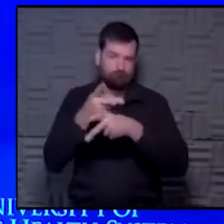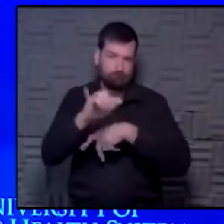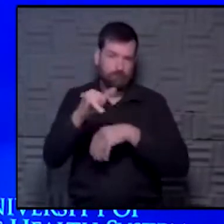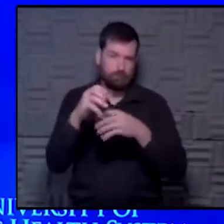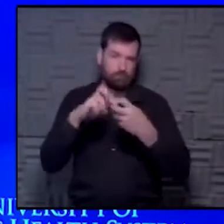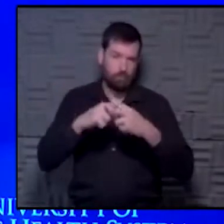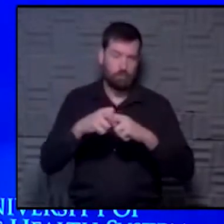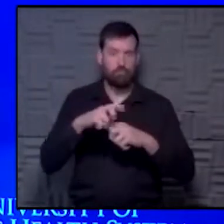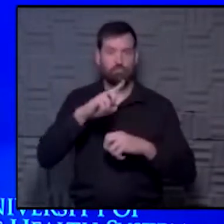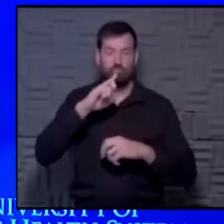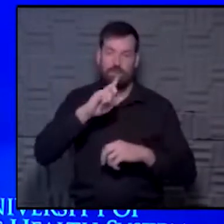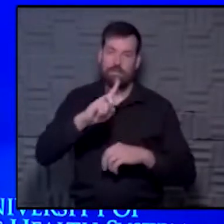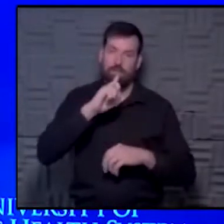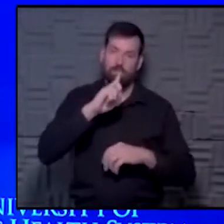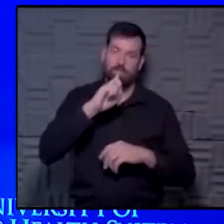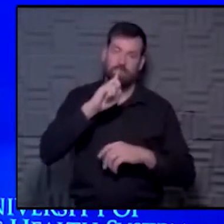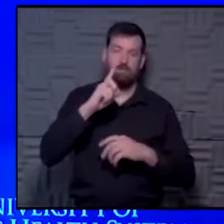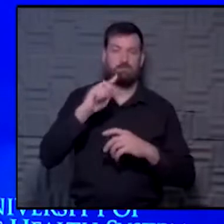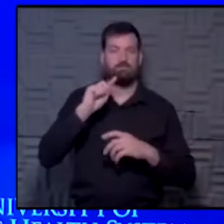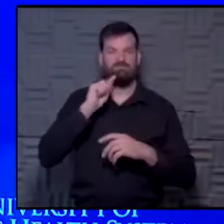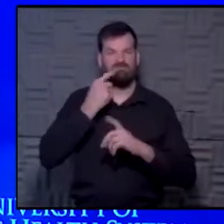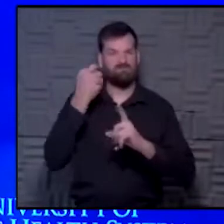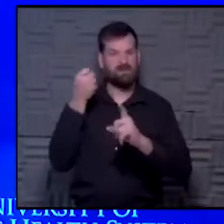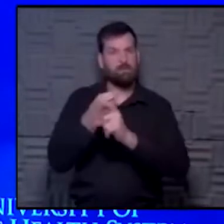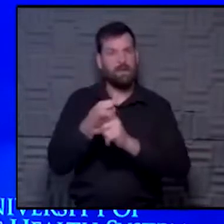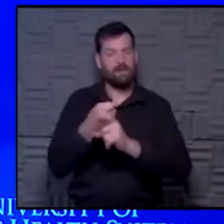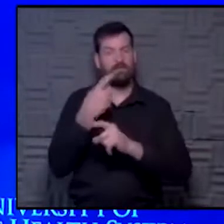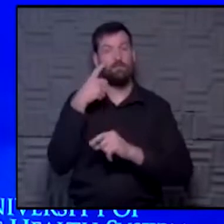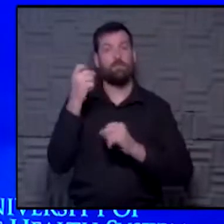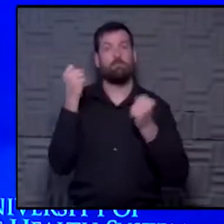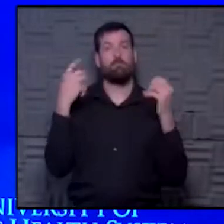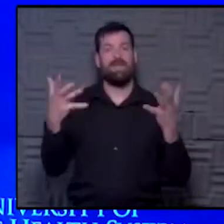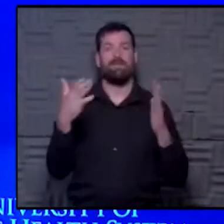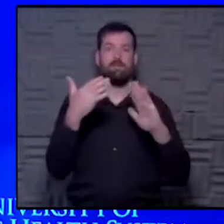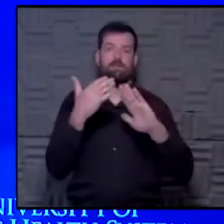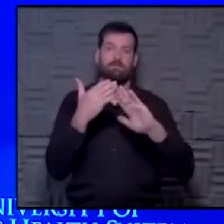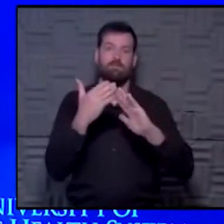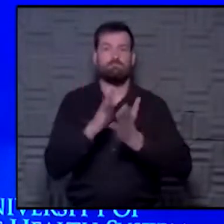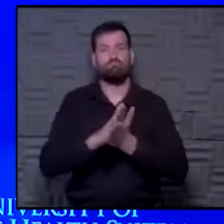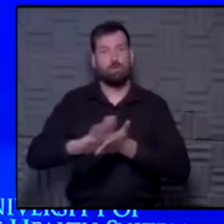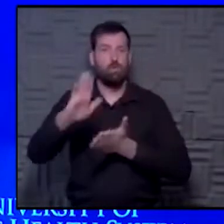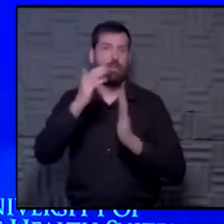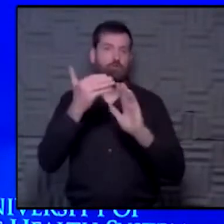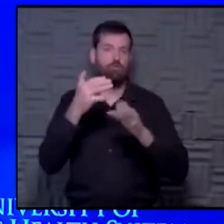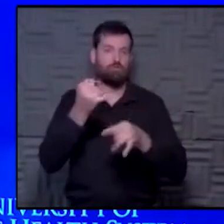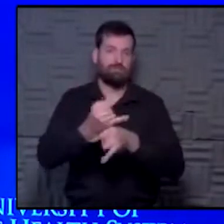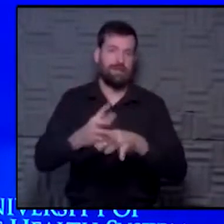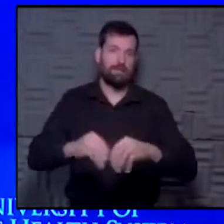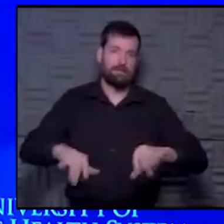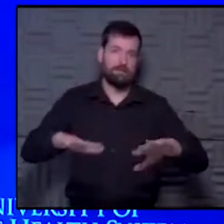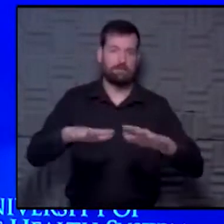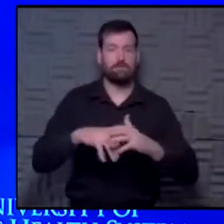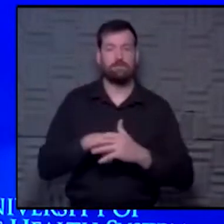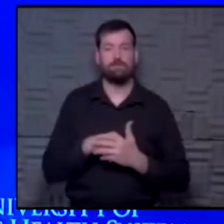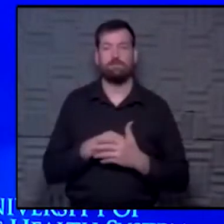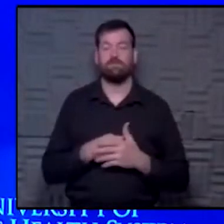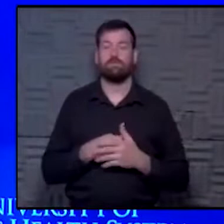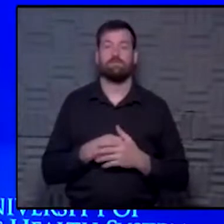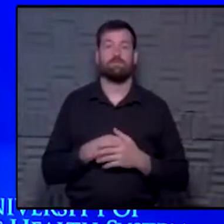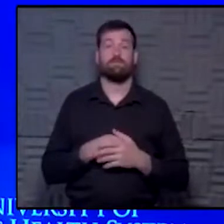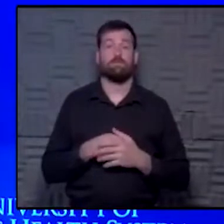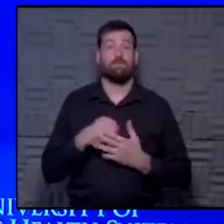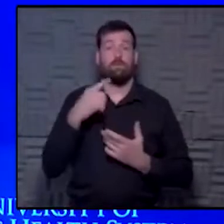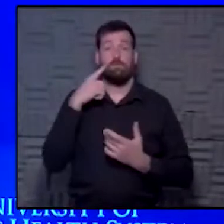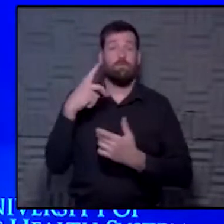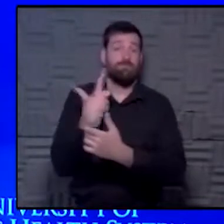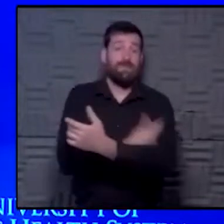really, really impactful things happening on many college campuses right now, especially as the inventory for